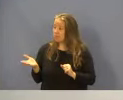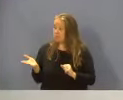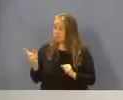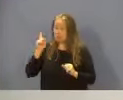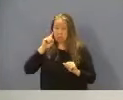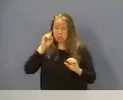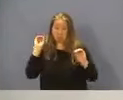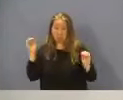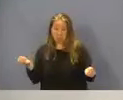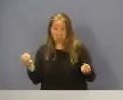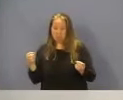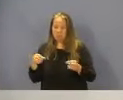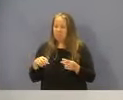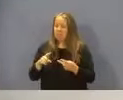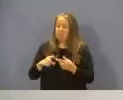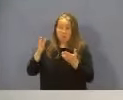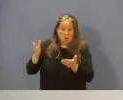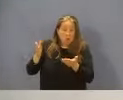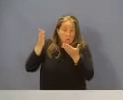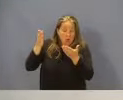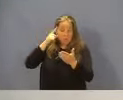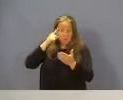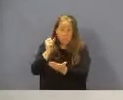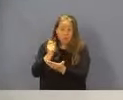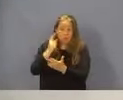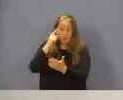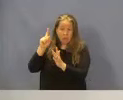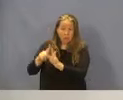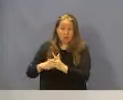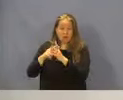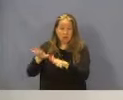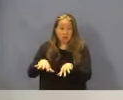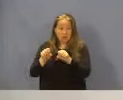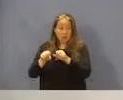Hearing none, is there a motion for approval for initial adoption?